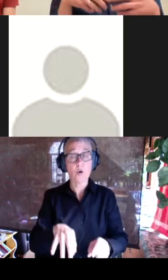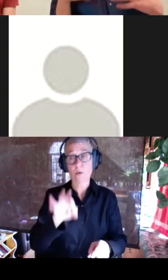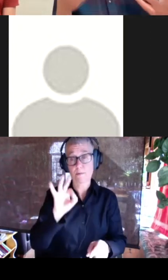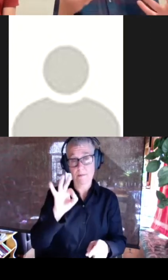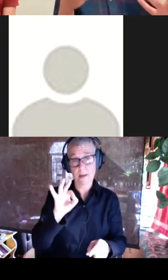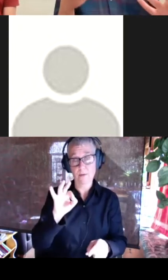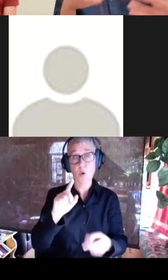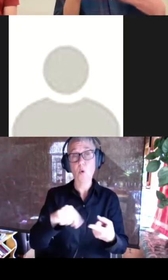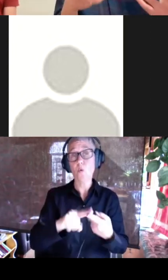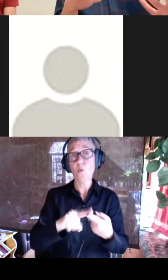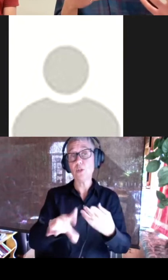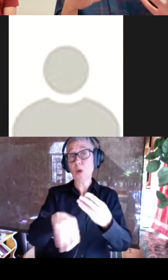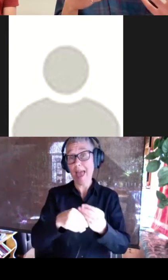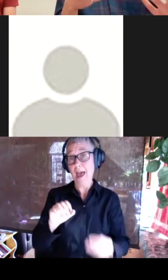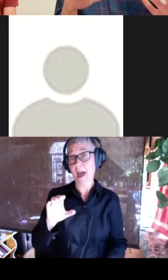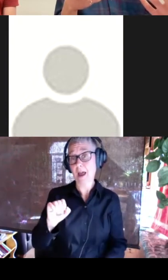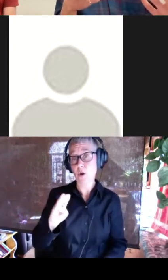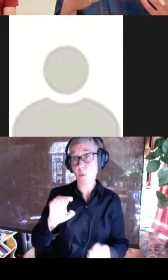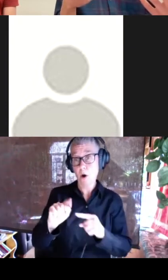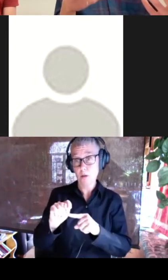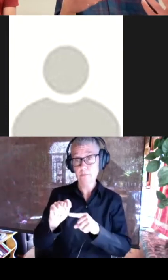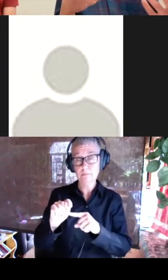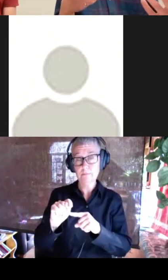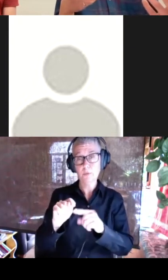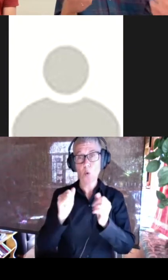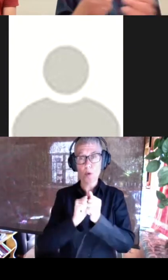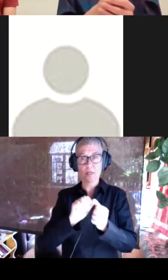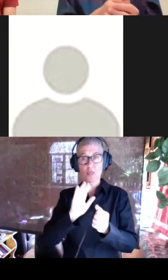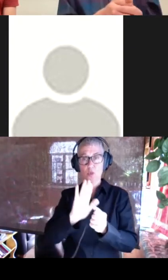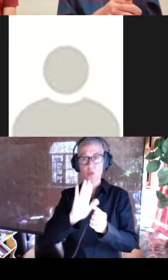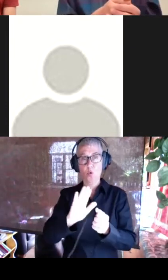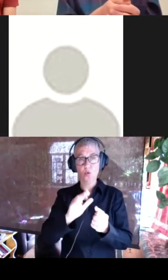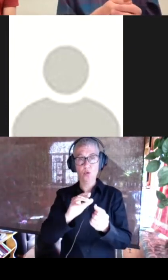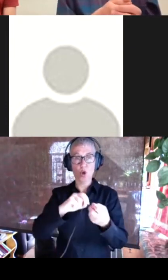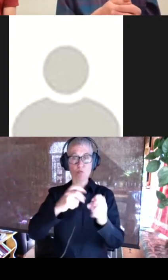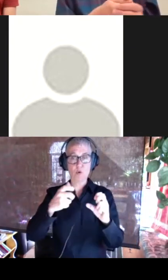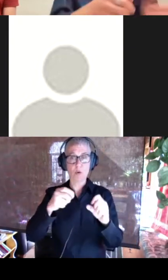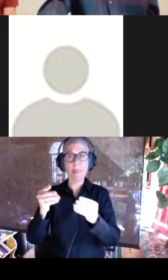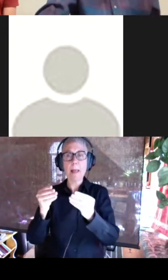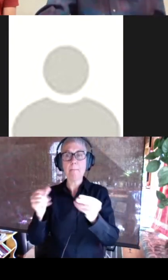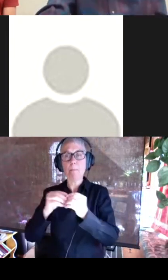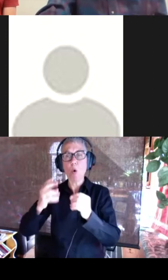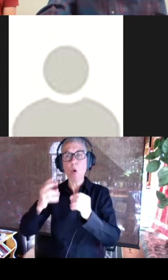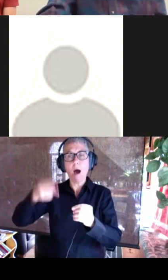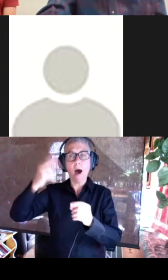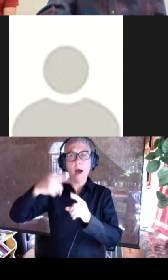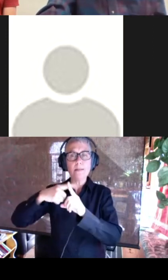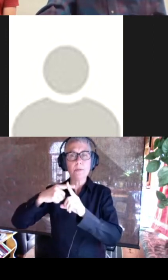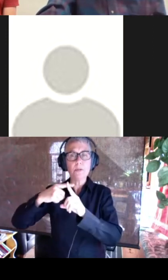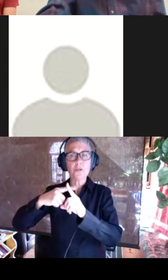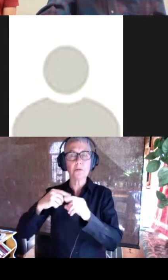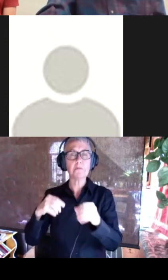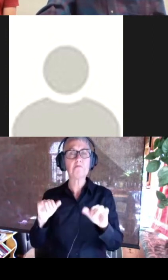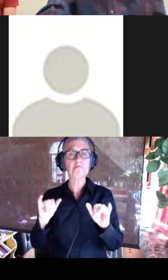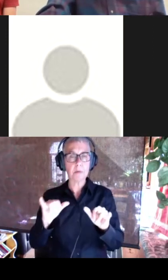when you add cobalt uh in with these proteins they melt at much higher temperatures and that's just seen